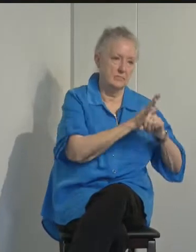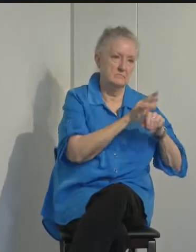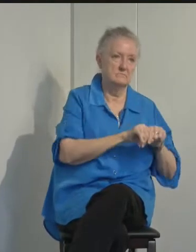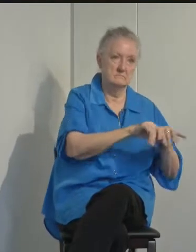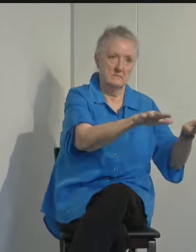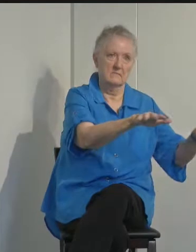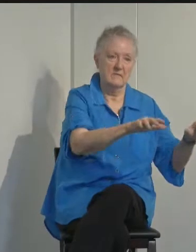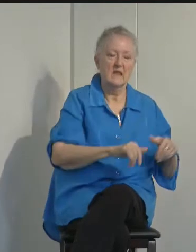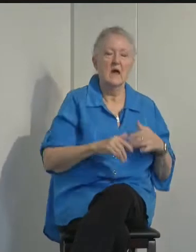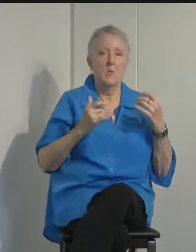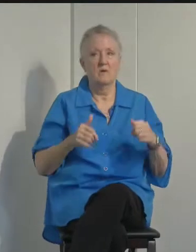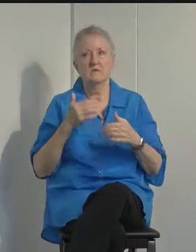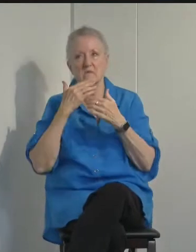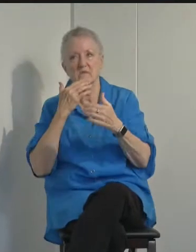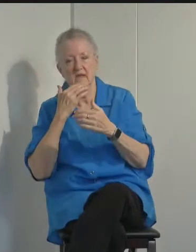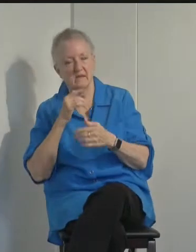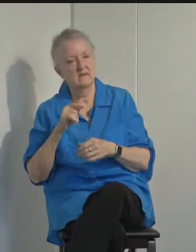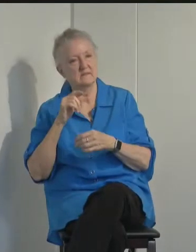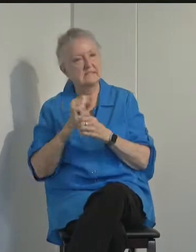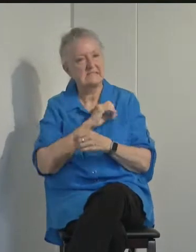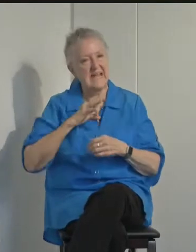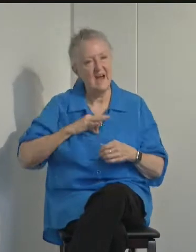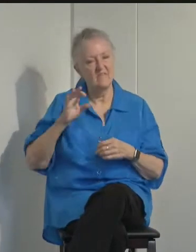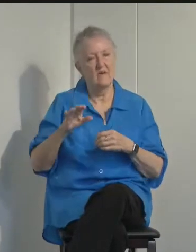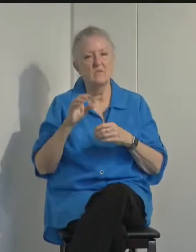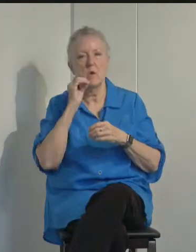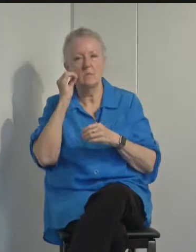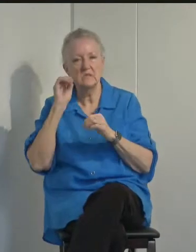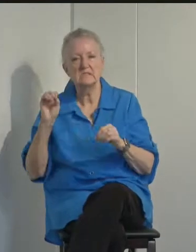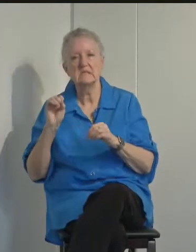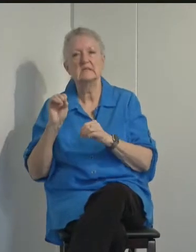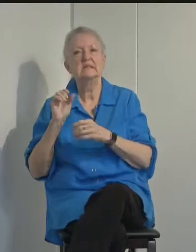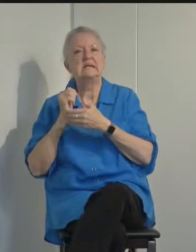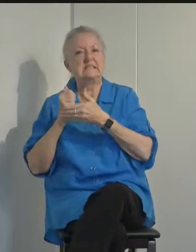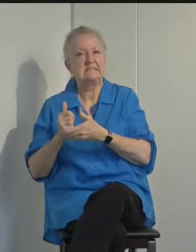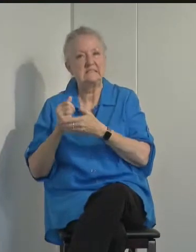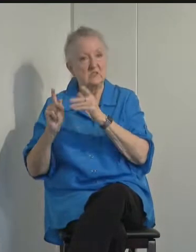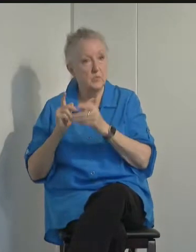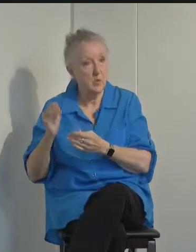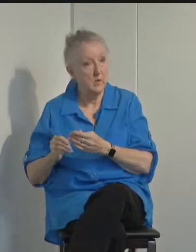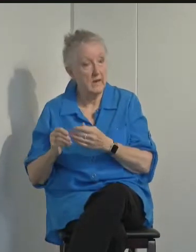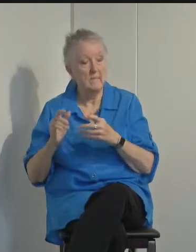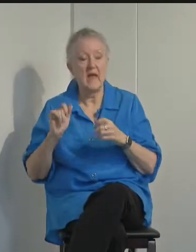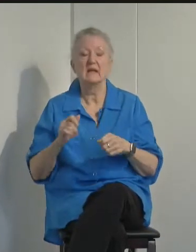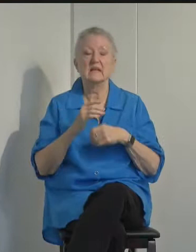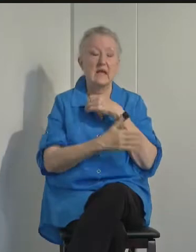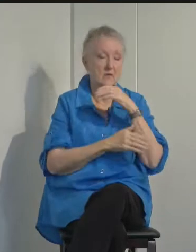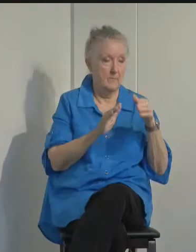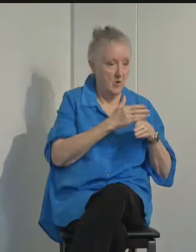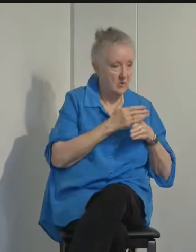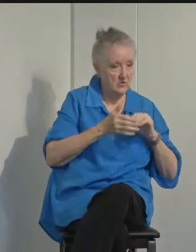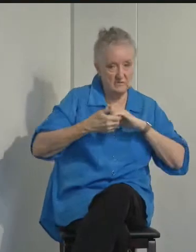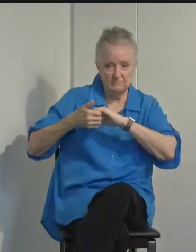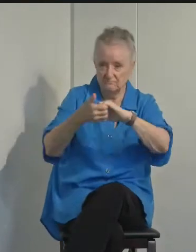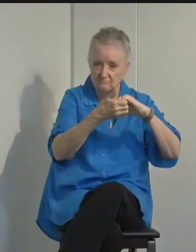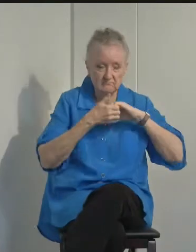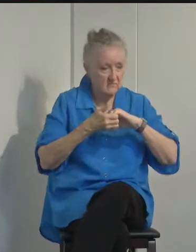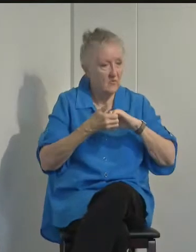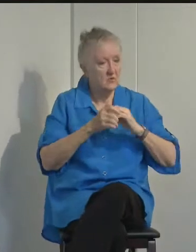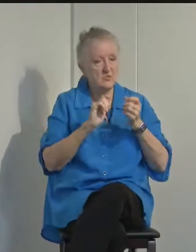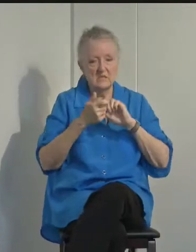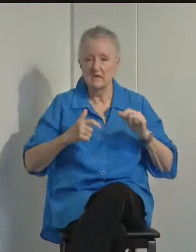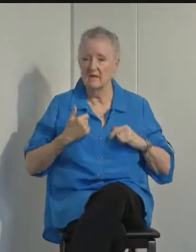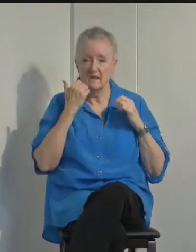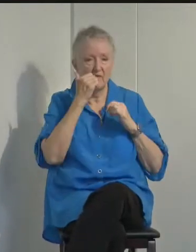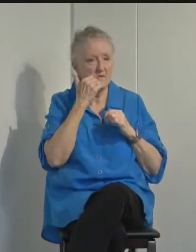staff of our County's Homeless Assistance Program and our community partners for changing lives every day by connecting people with housing and supportive